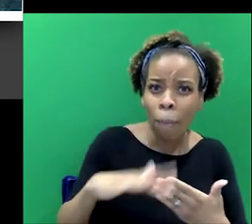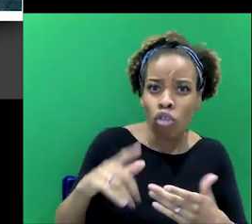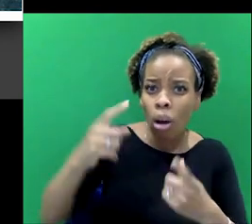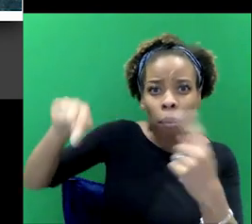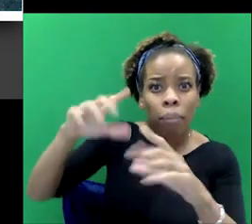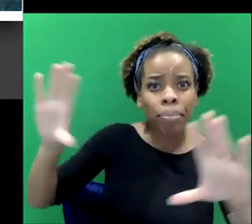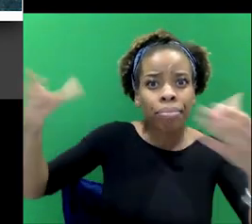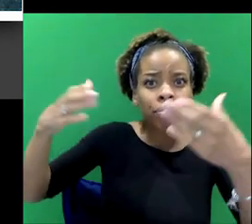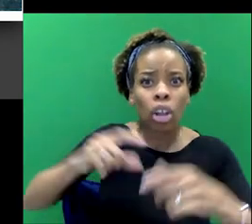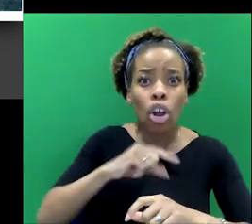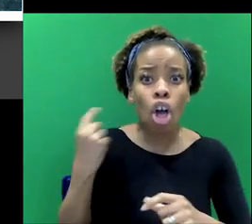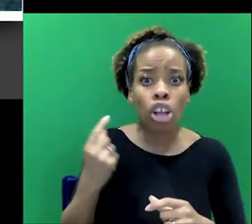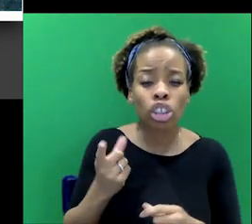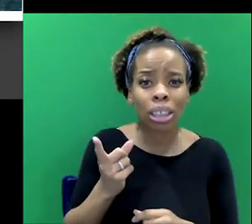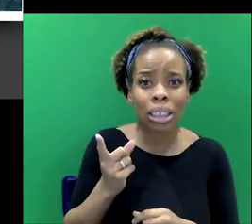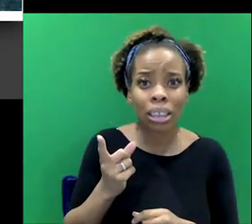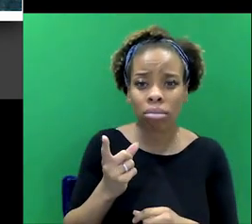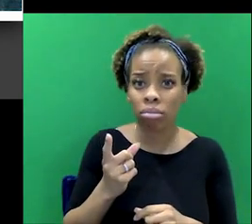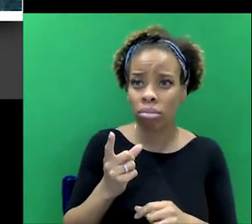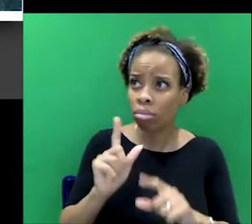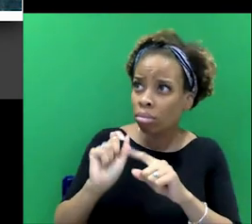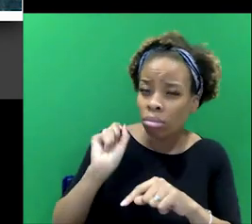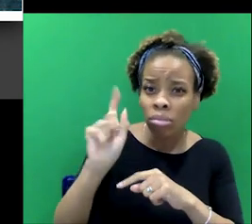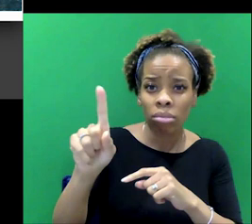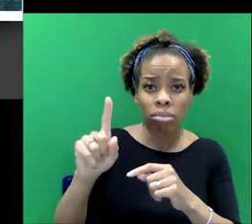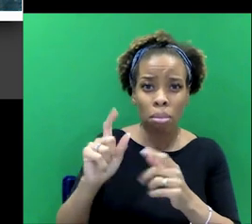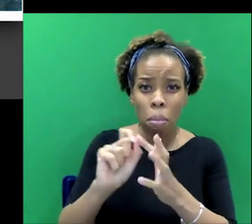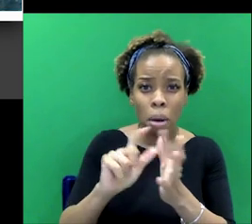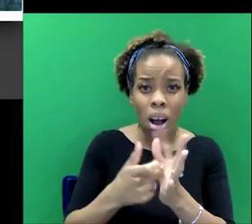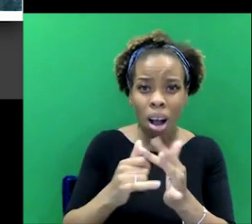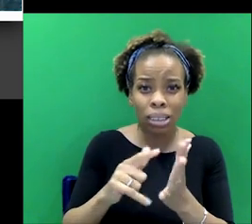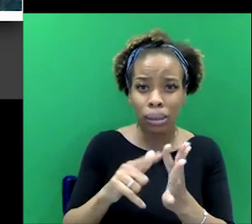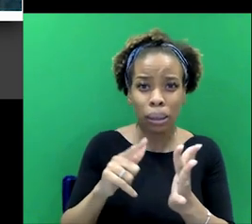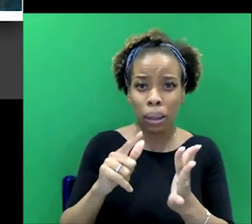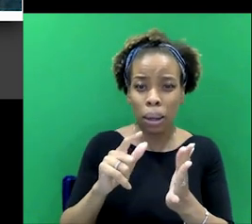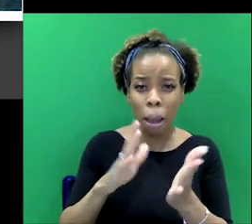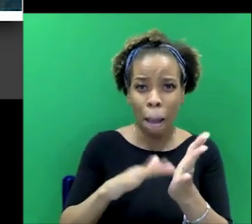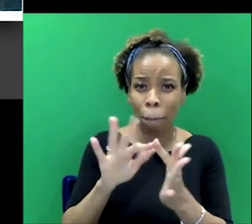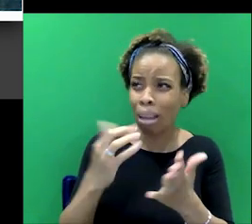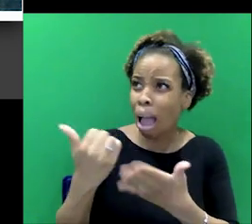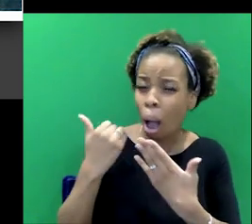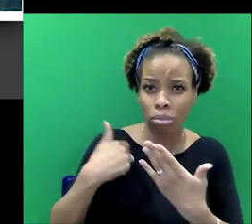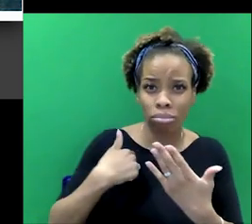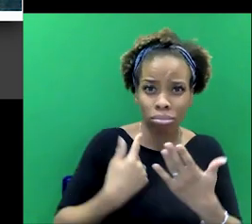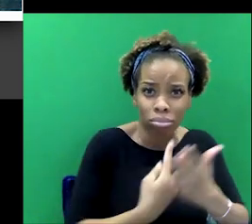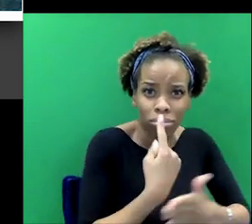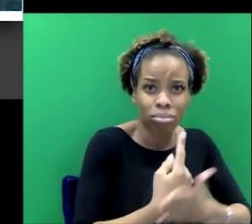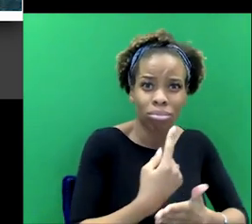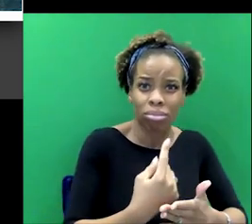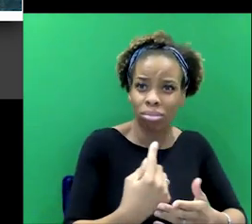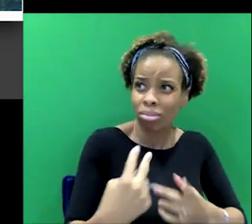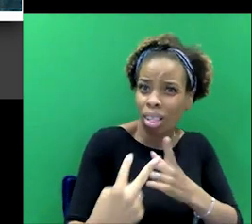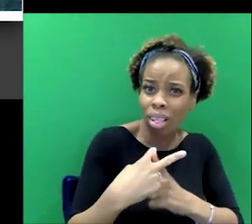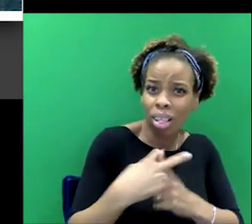why he just, you know, took it. He didn't write to any of the Parsi MPs, for instance, and say, you know, this is what's happening to me, help. He